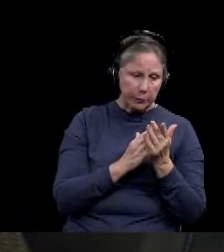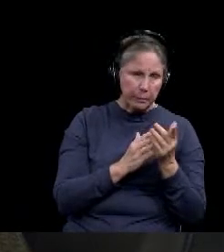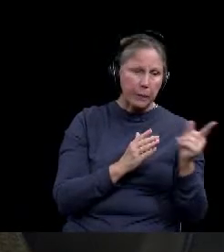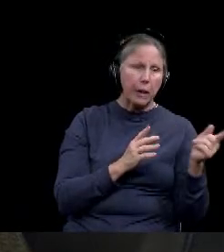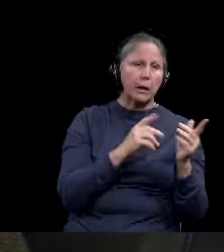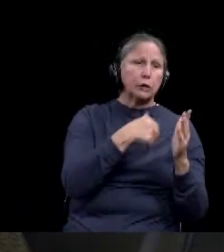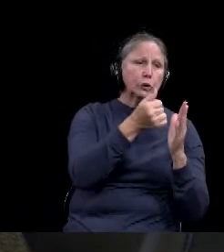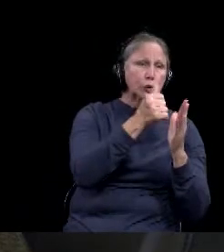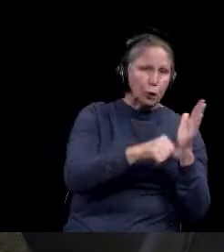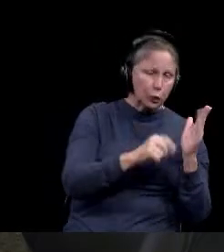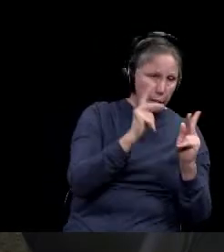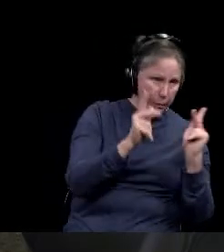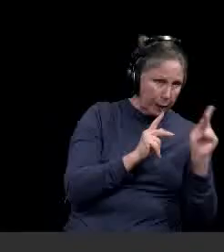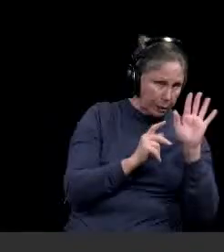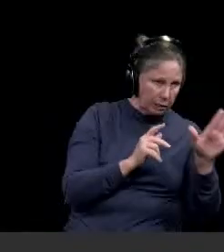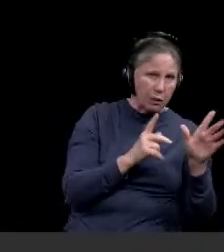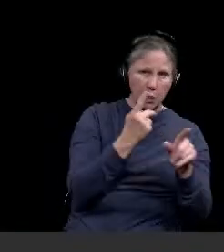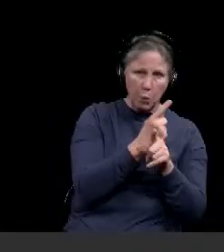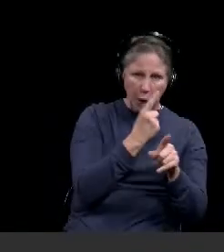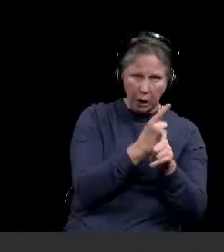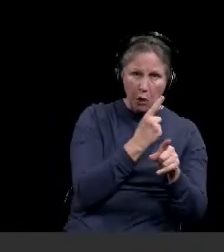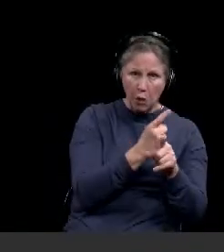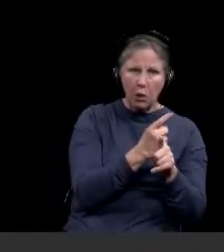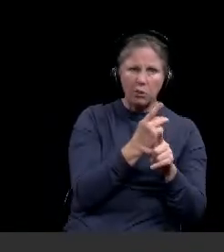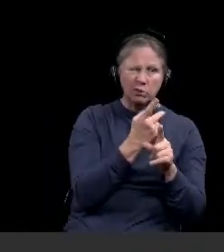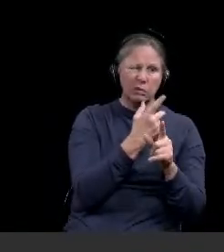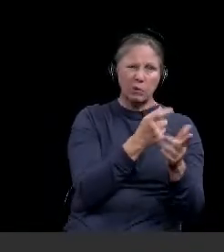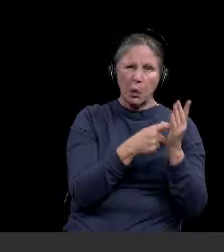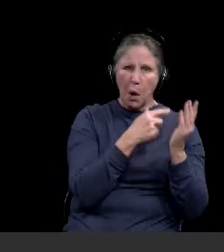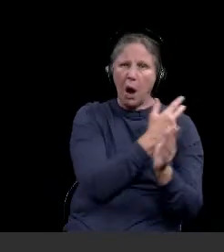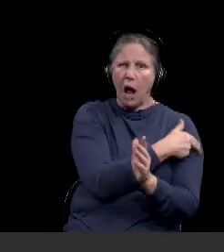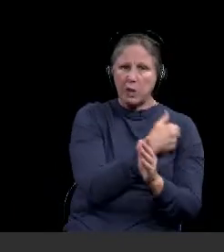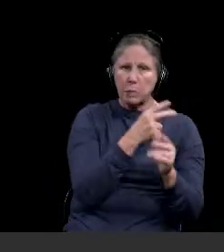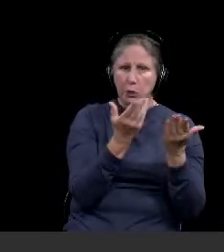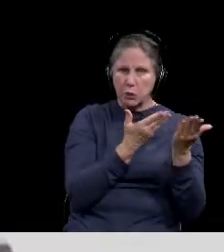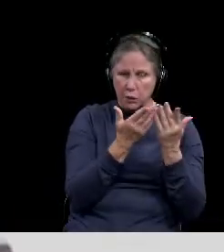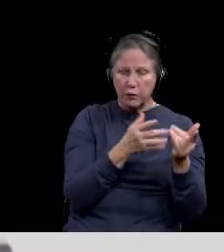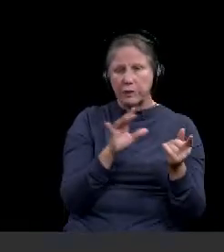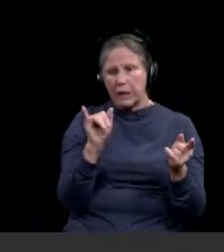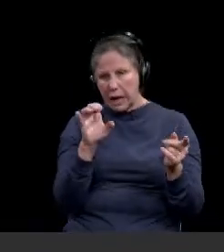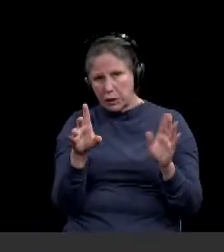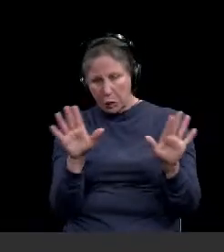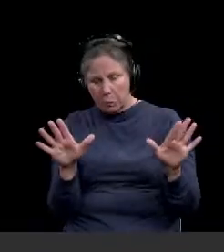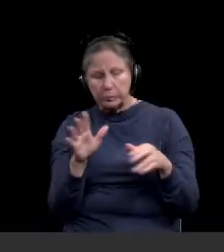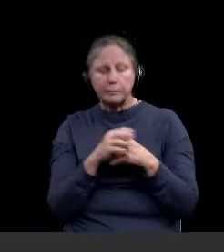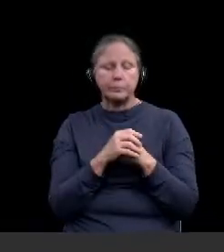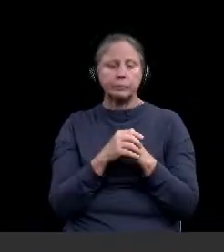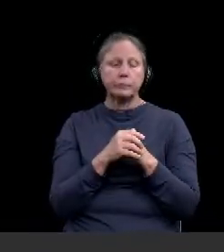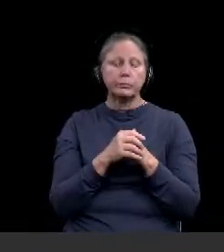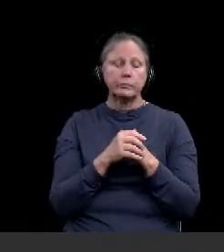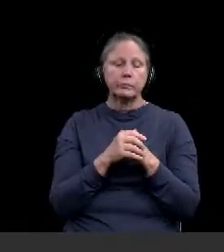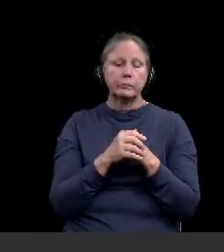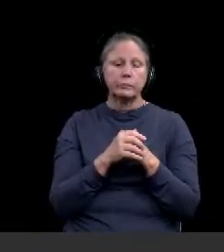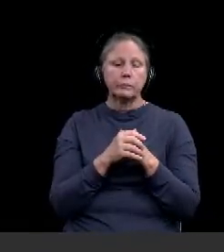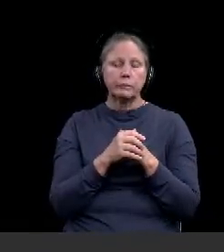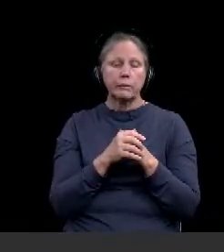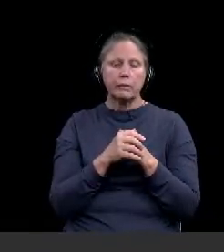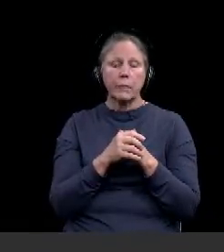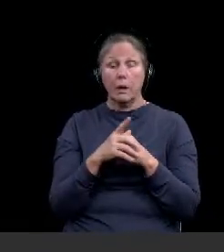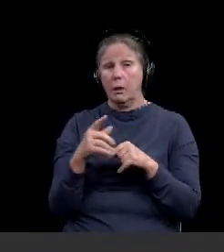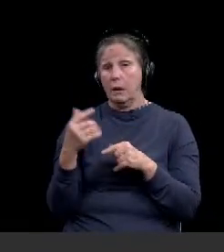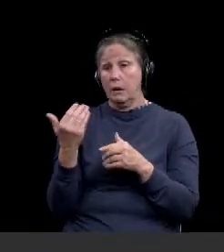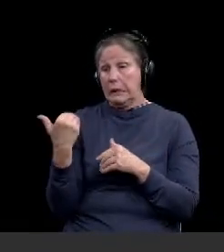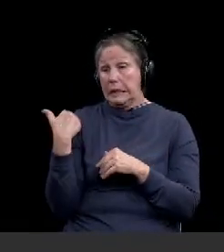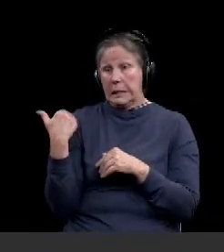patients in a standard hospital bed and those that are requiring intensive care services. I think since our last